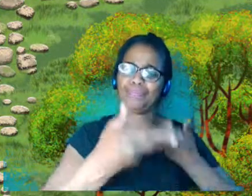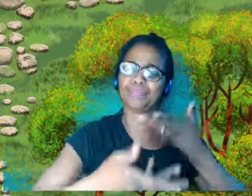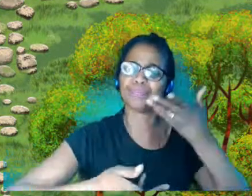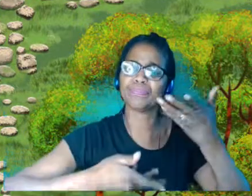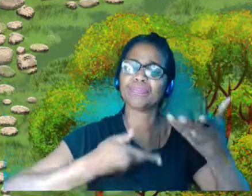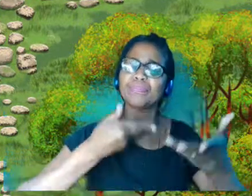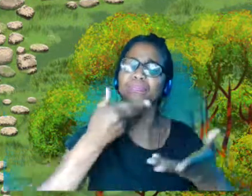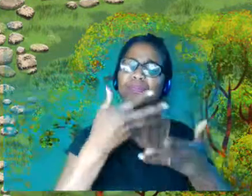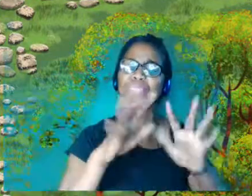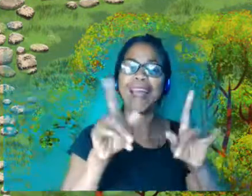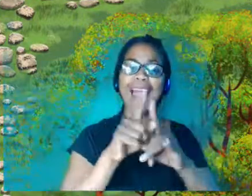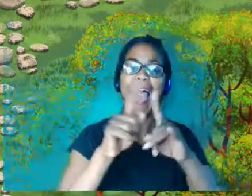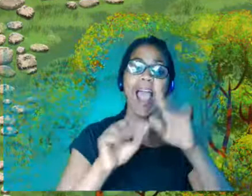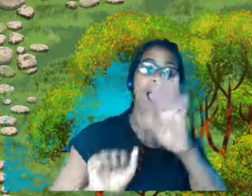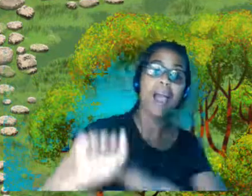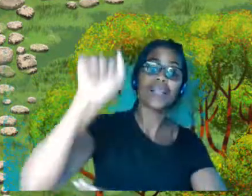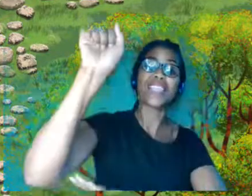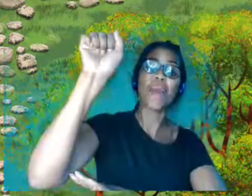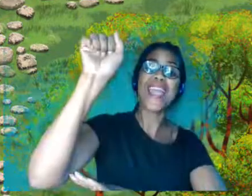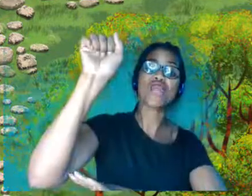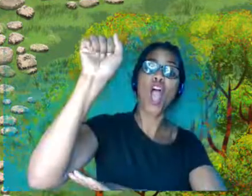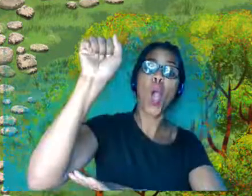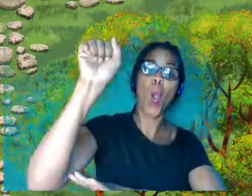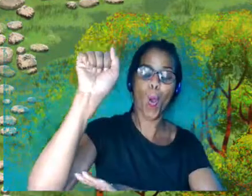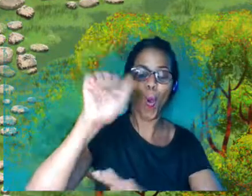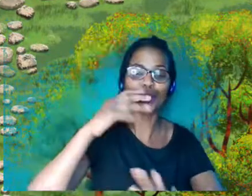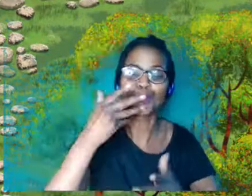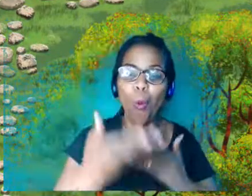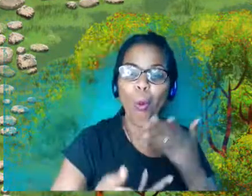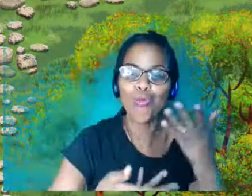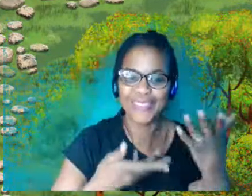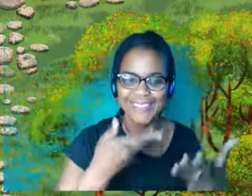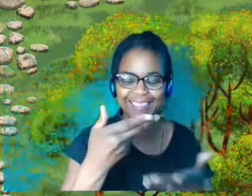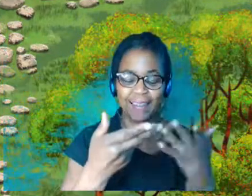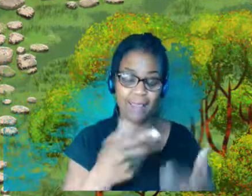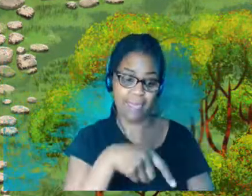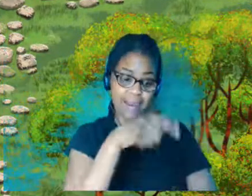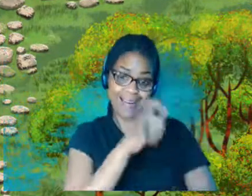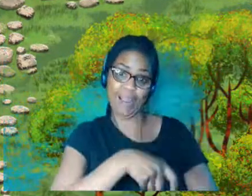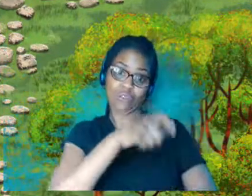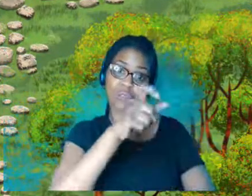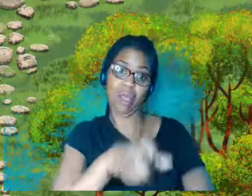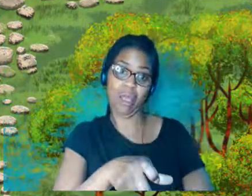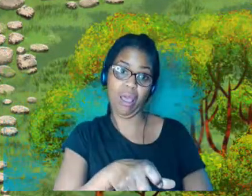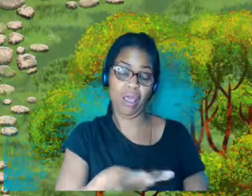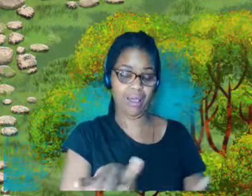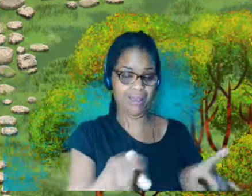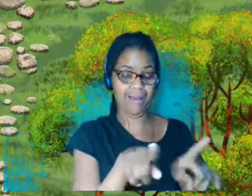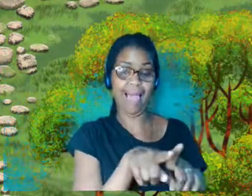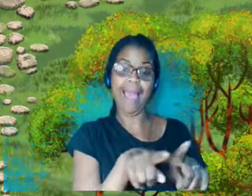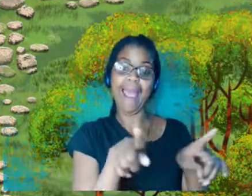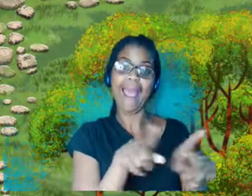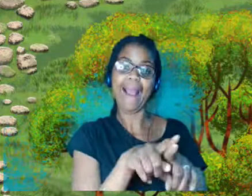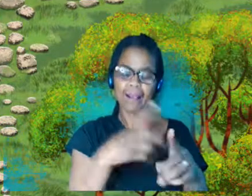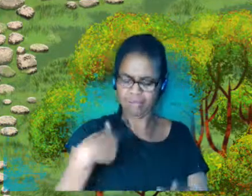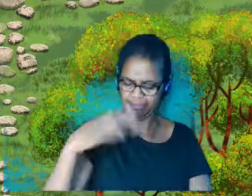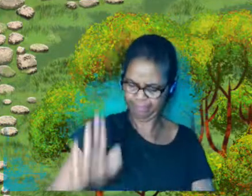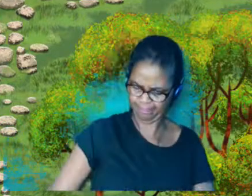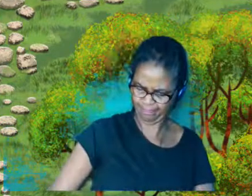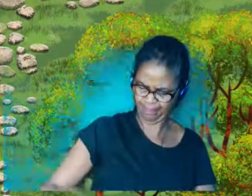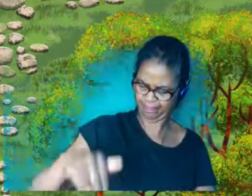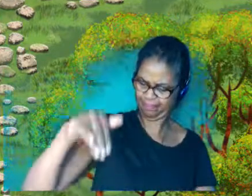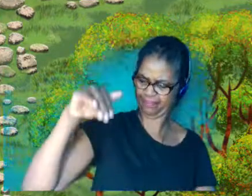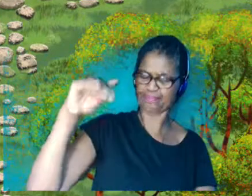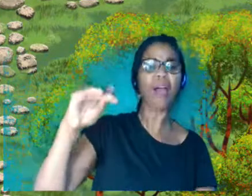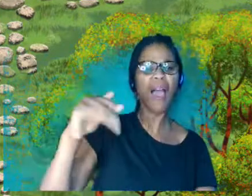superhero story, but where the characters were more like the characters that growing up that the performers would have liked